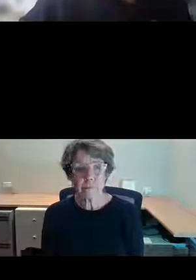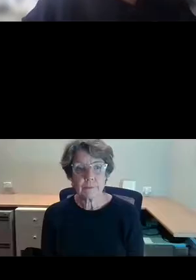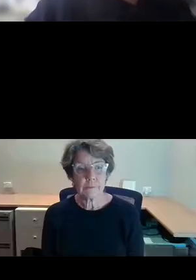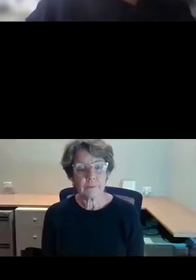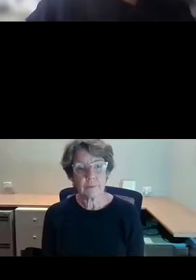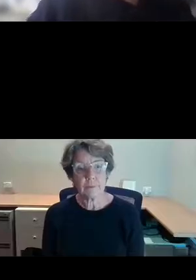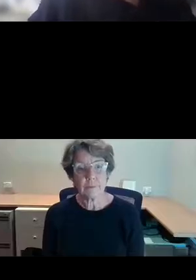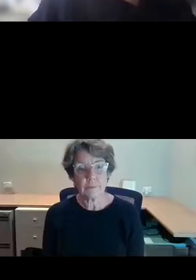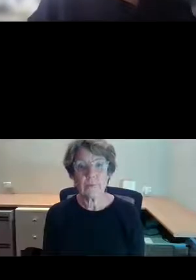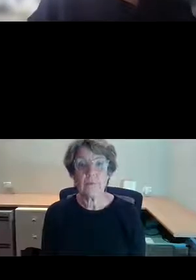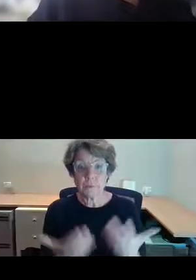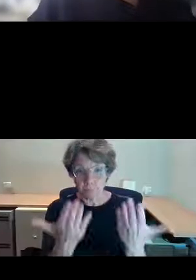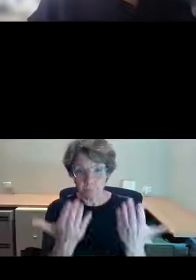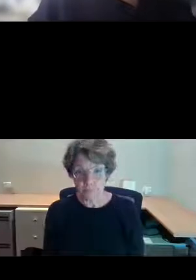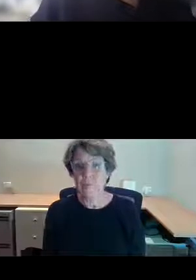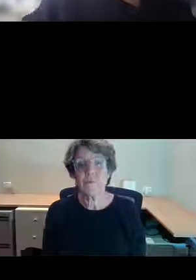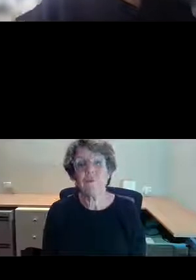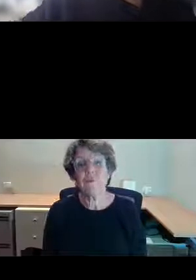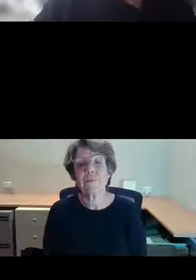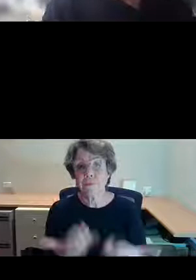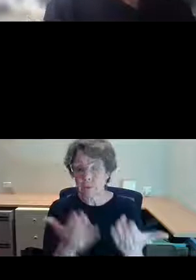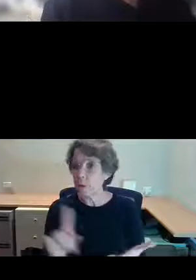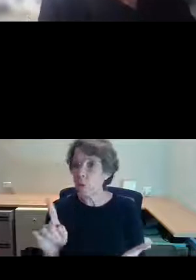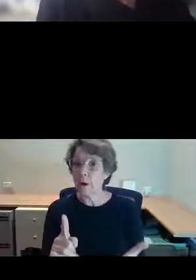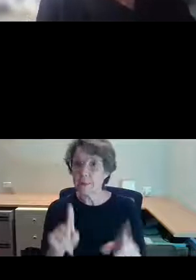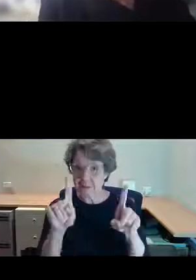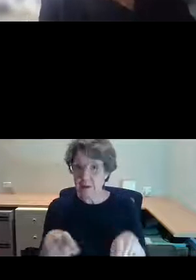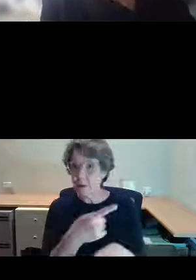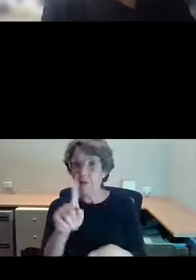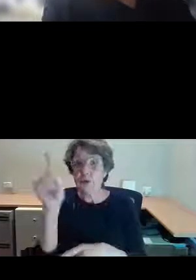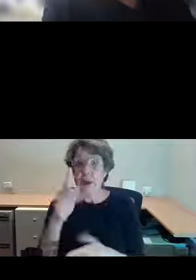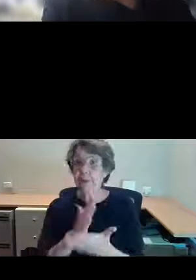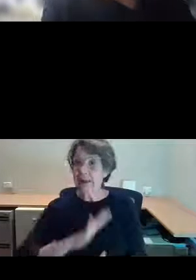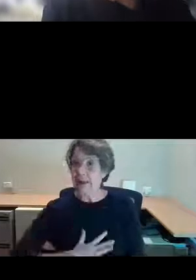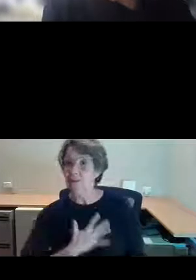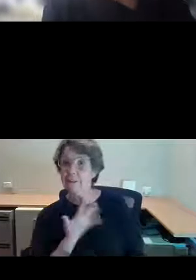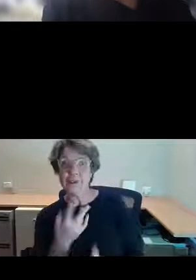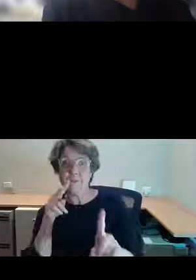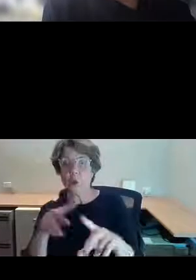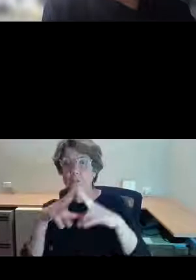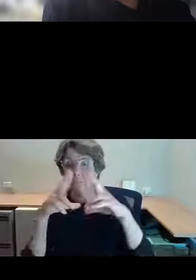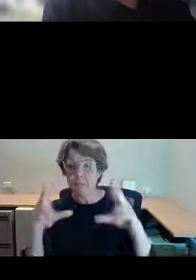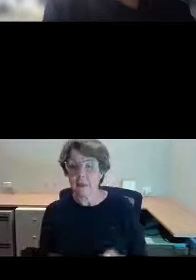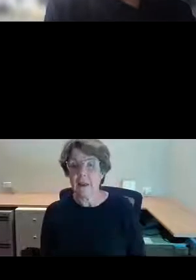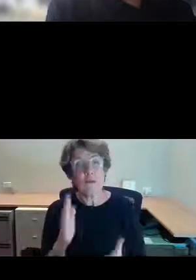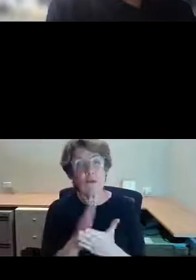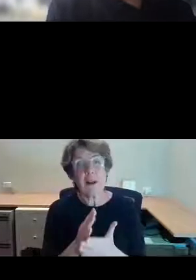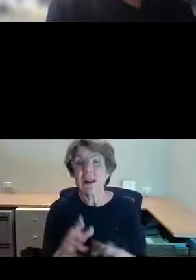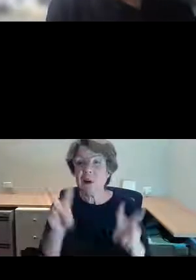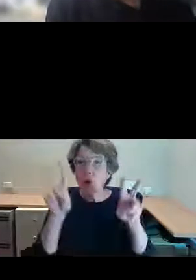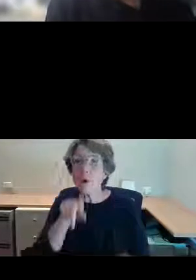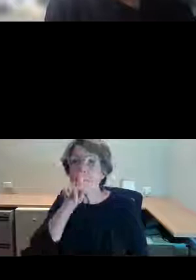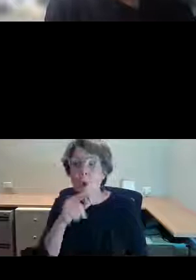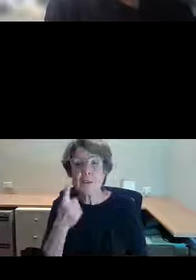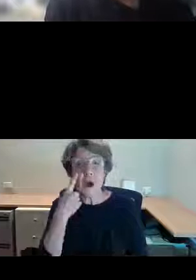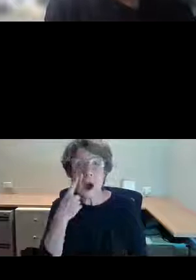So the image I'm starting with today is a fascinating view of Sydney. It's called a bird's eye view, and it represents an